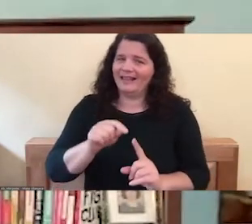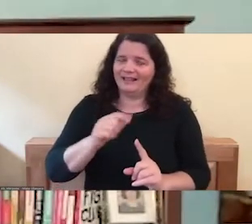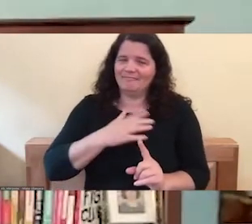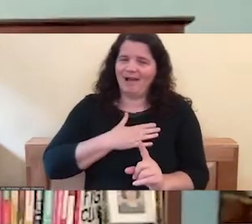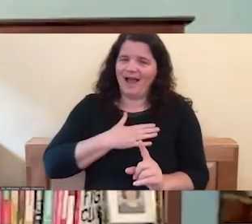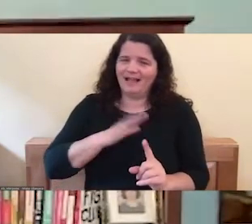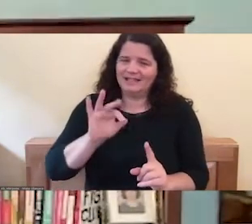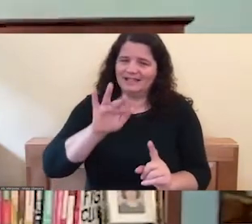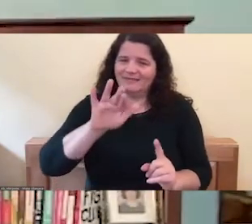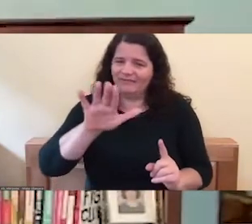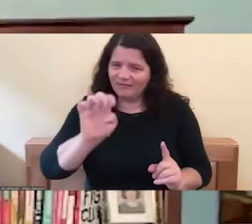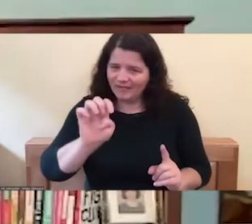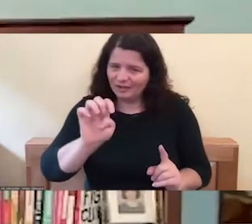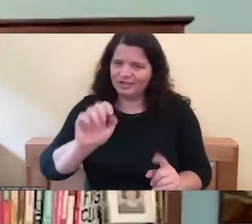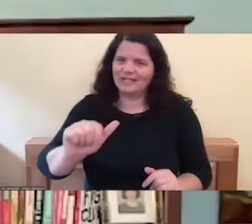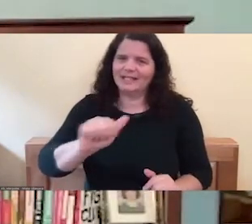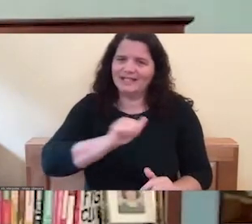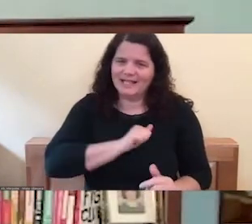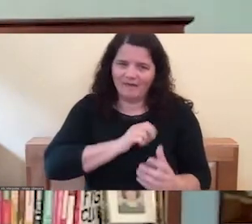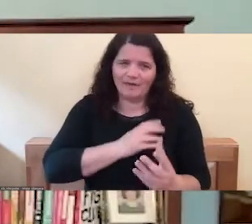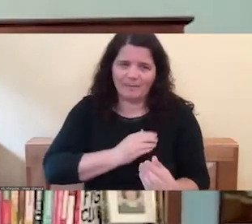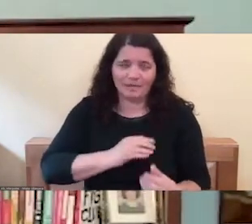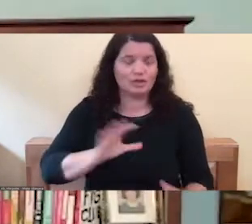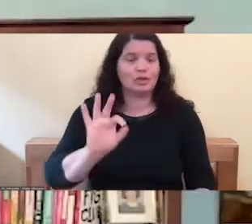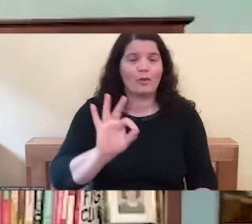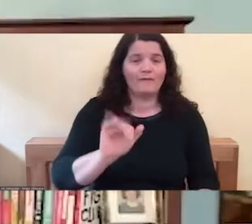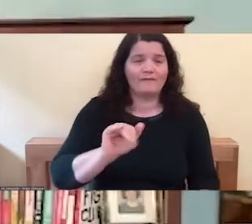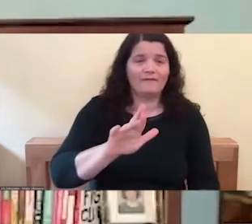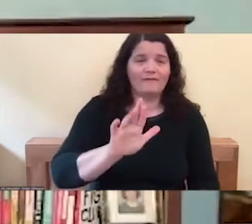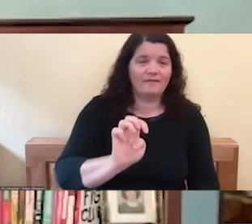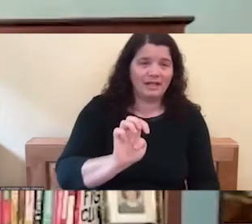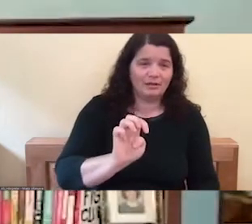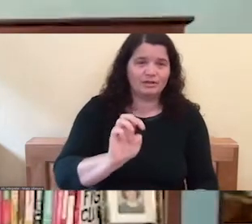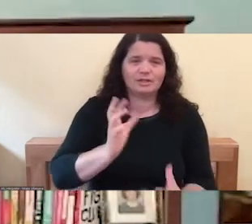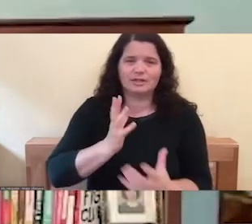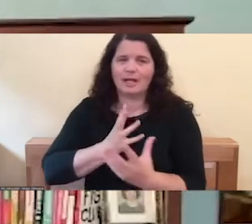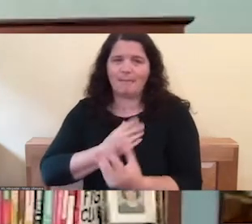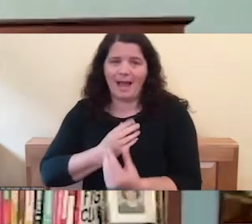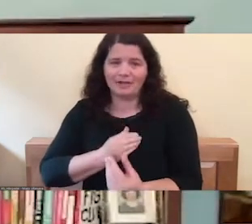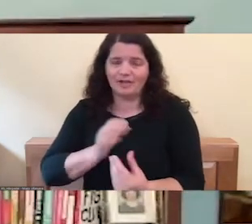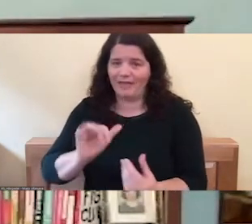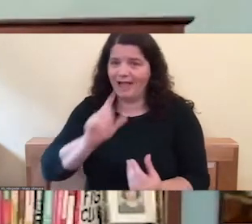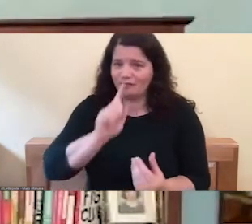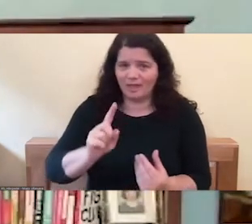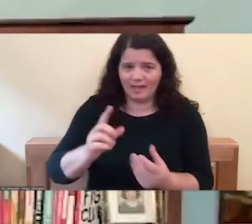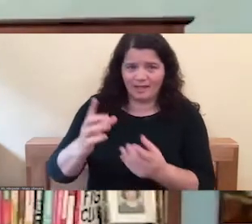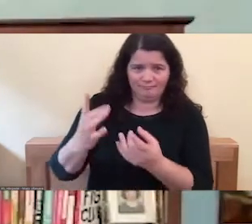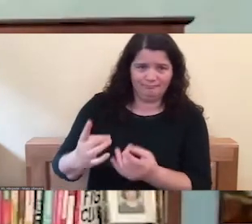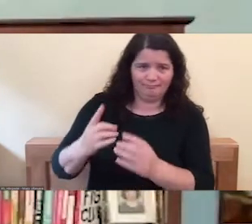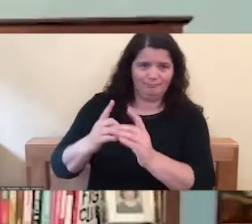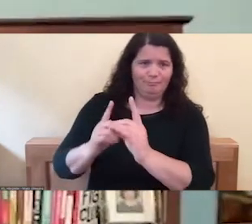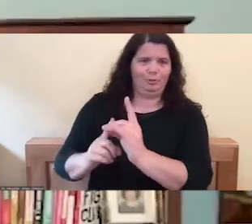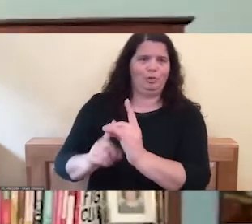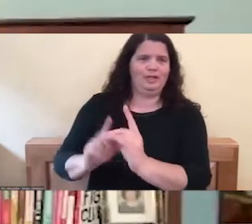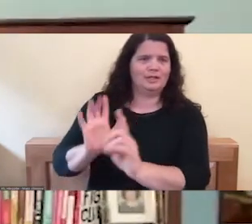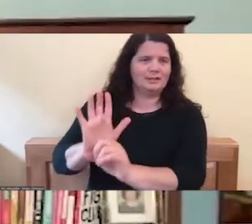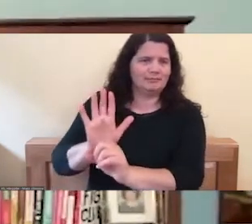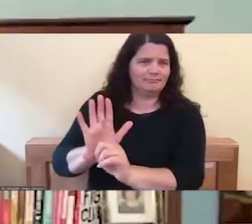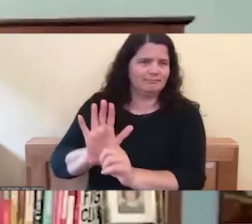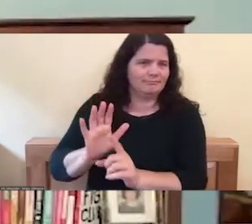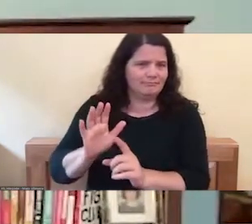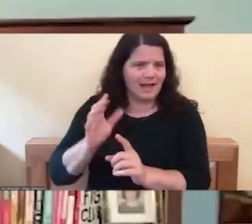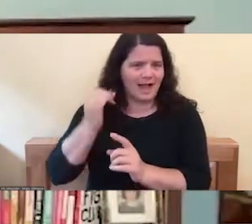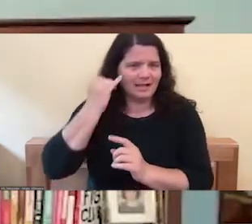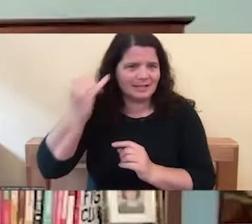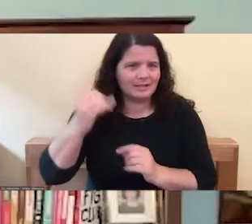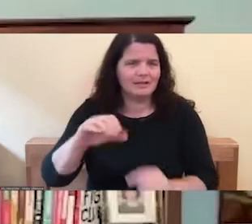and so the idea of fierce compassion is actually a Buddhist notion. I learned about the term fierce compassion from Buddhist teachers,